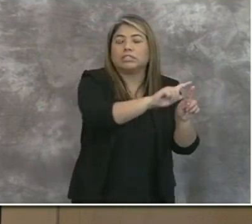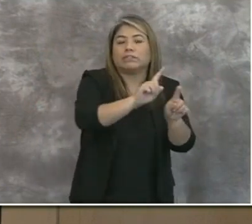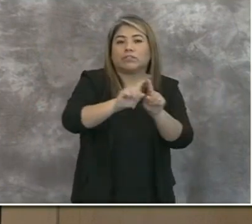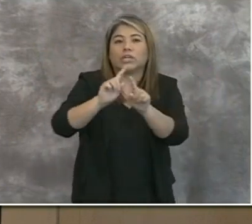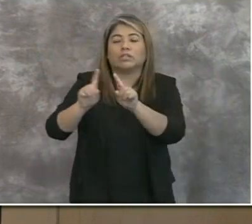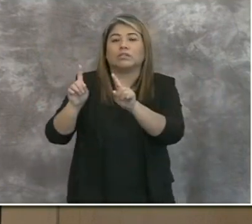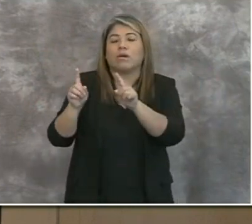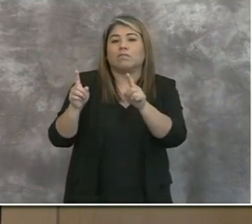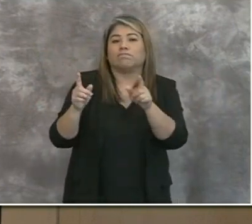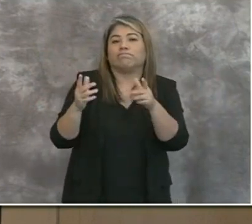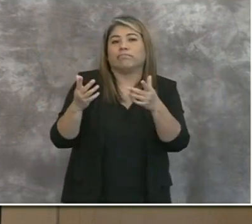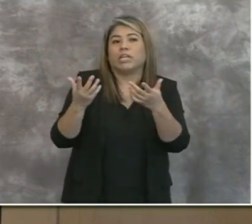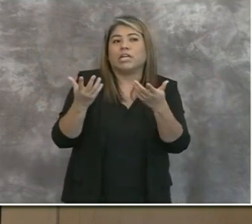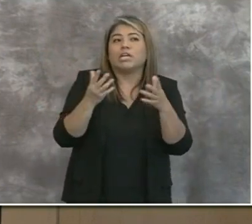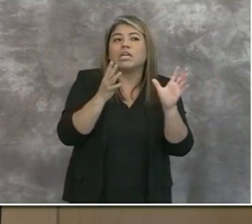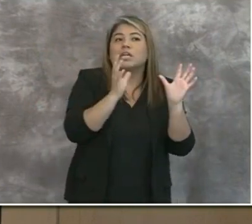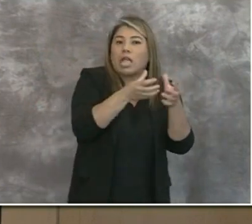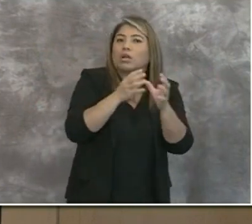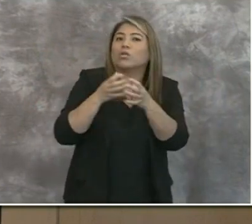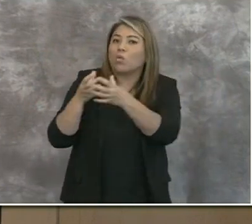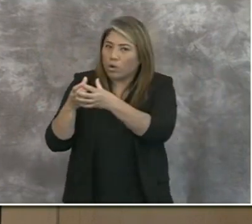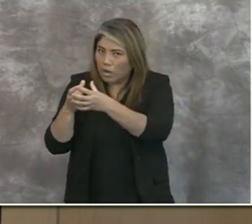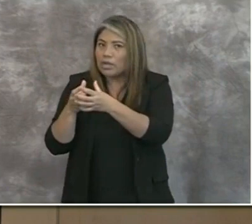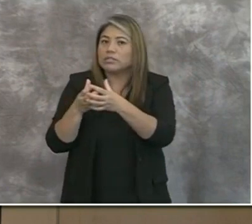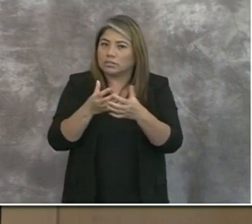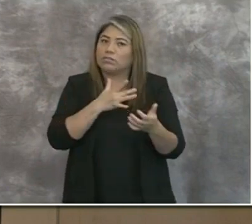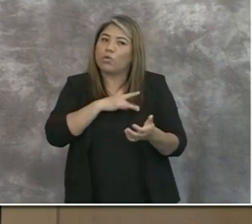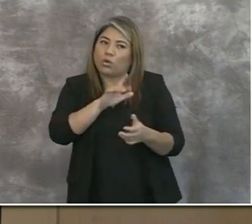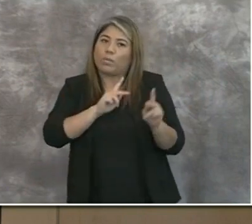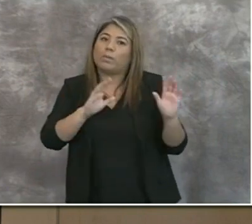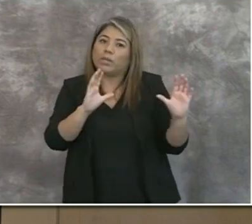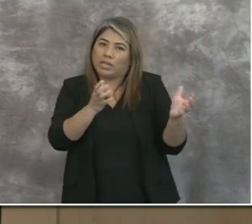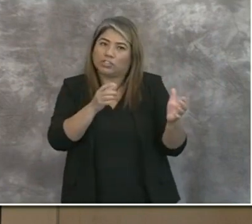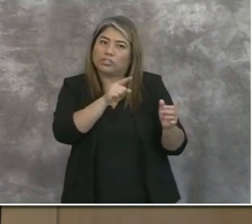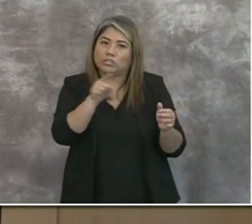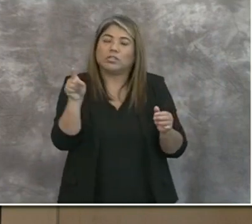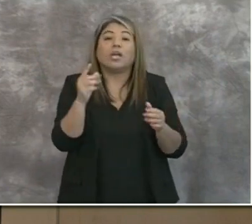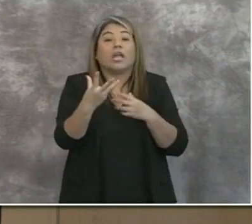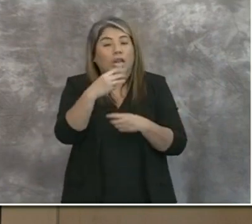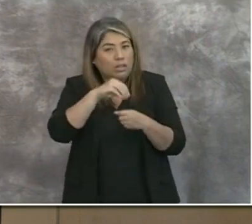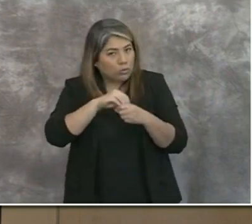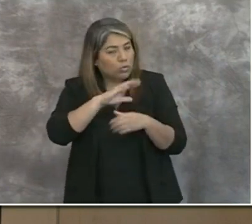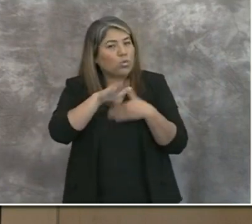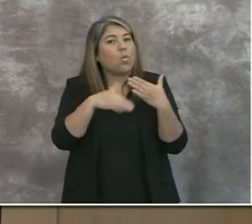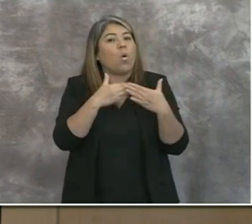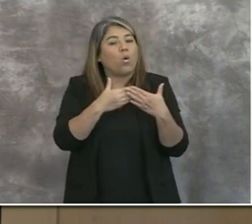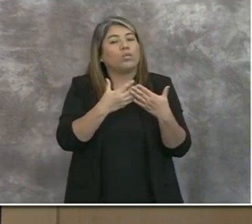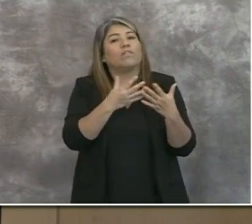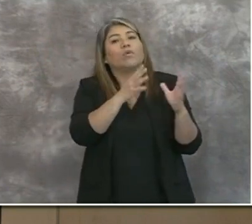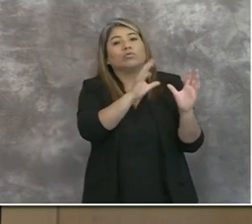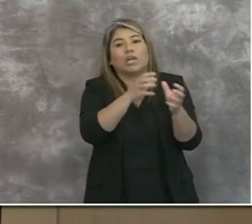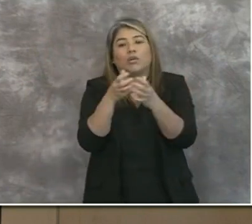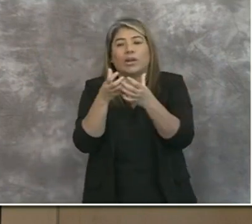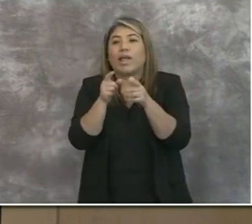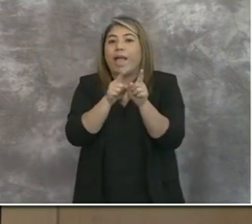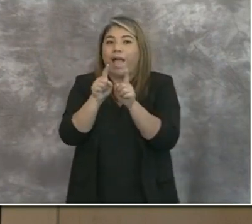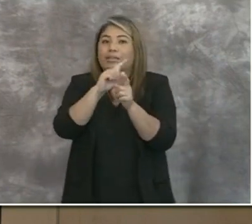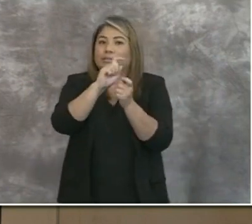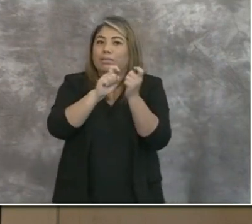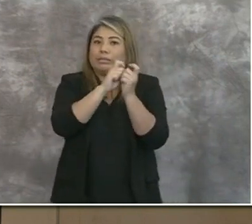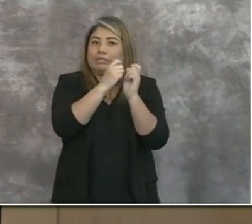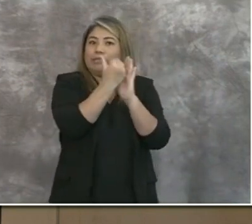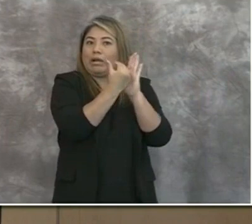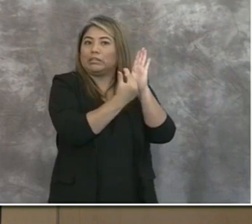categories of vulnerable populations and include all of those categories as specified in